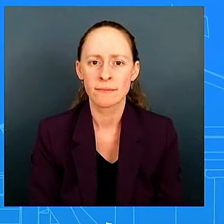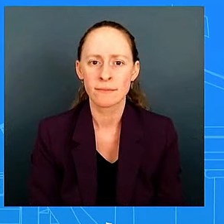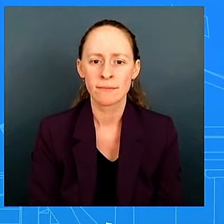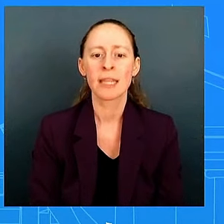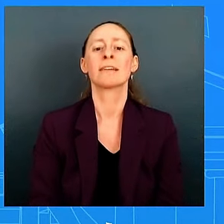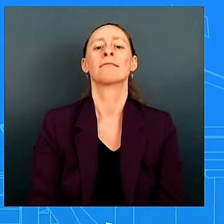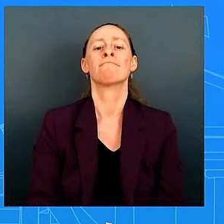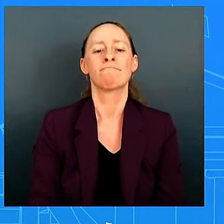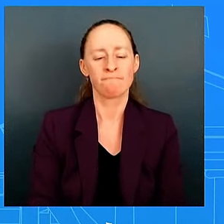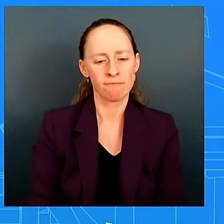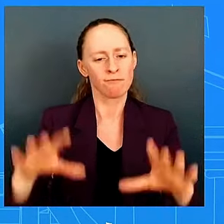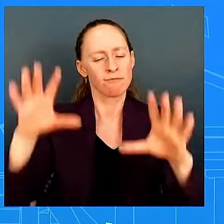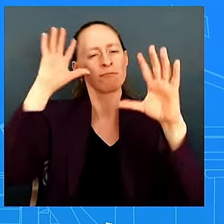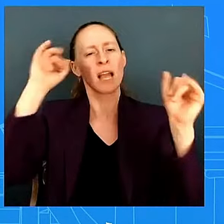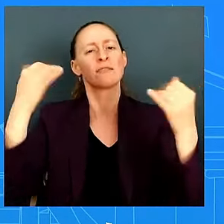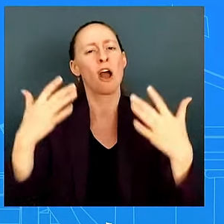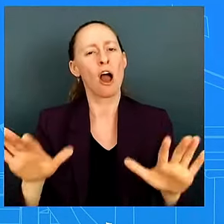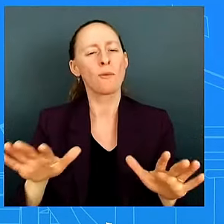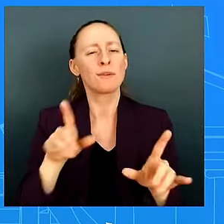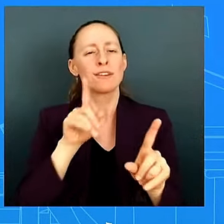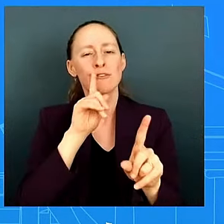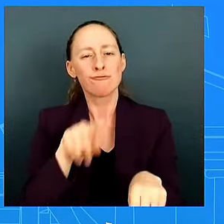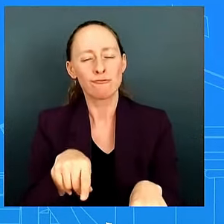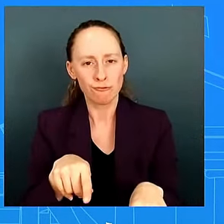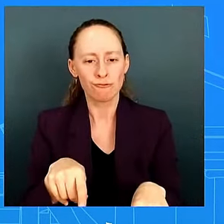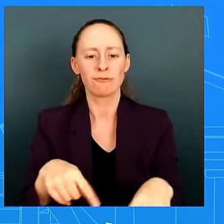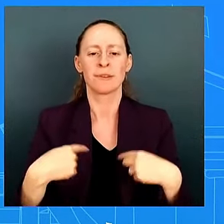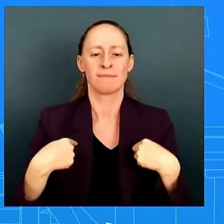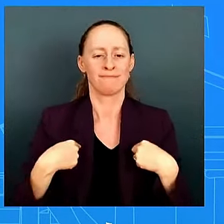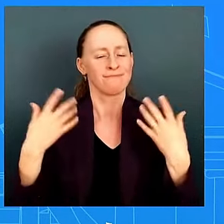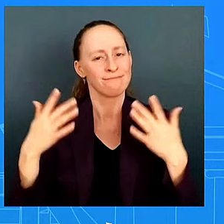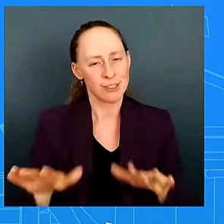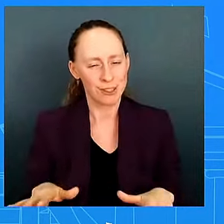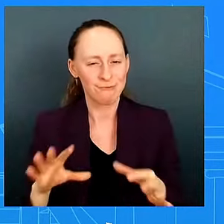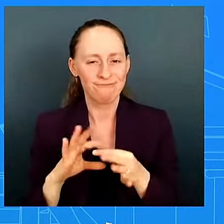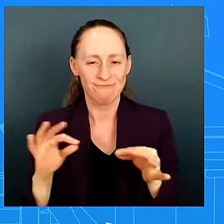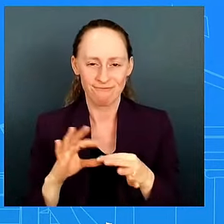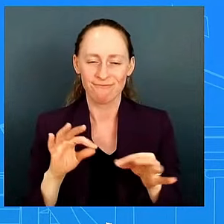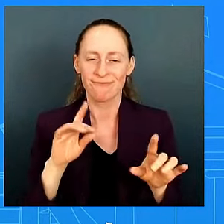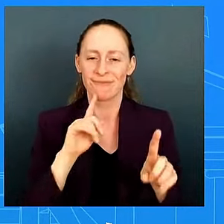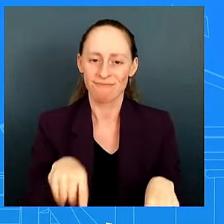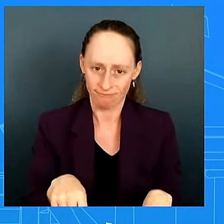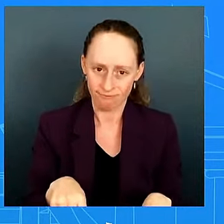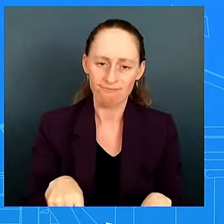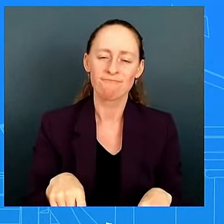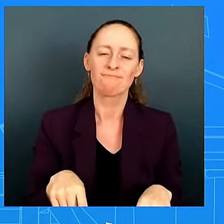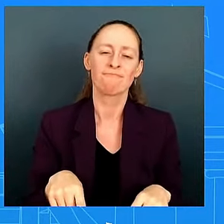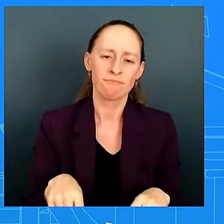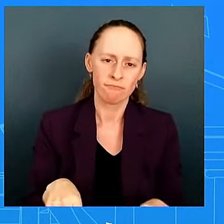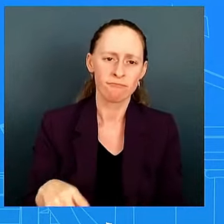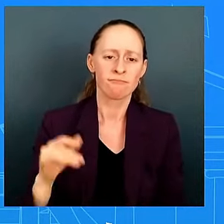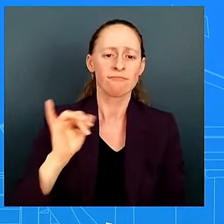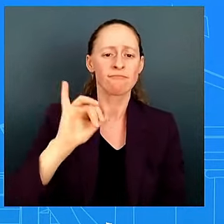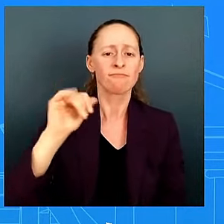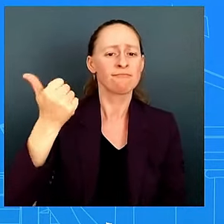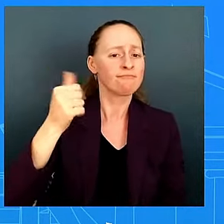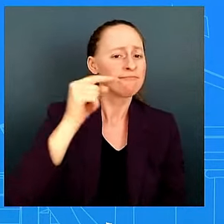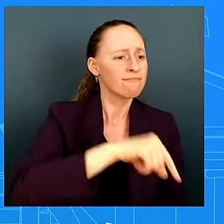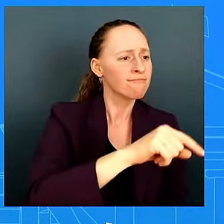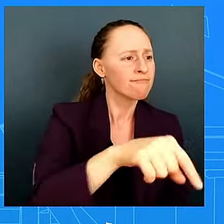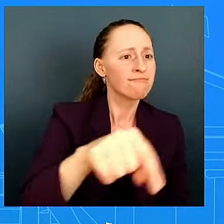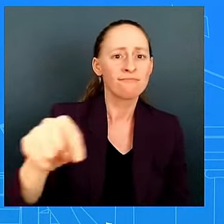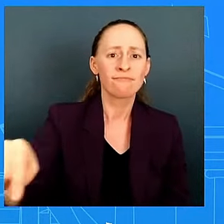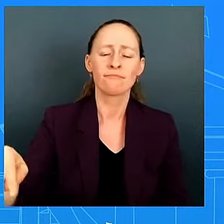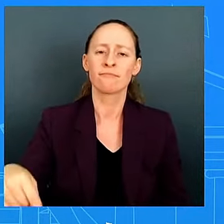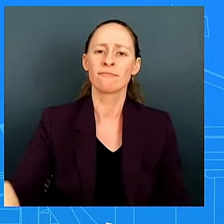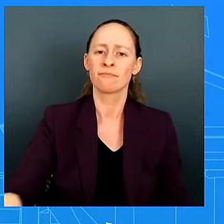we believe and others have said this not just me other uh folks who have been on networks and also obviously has talked spoken to